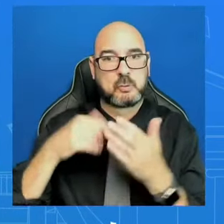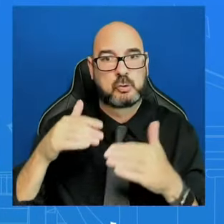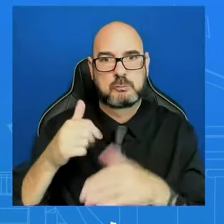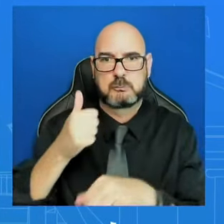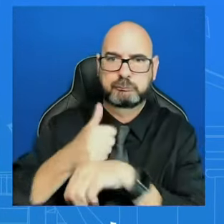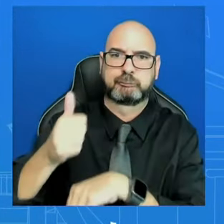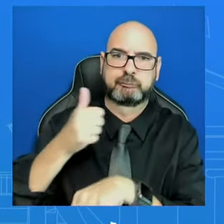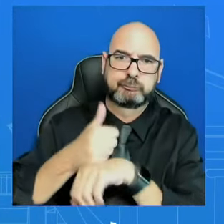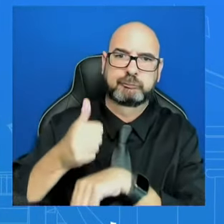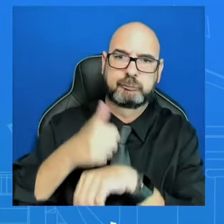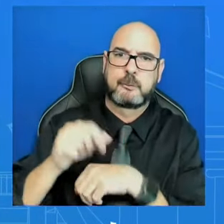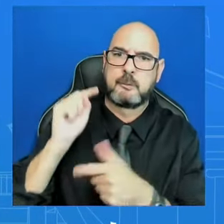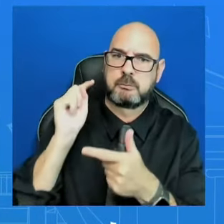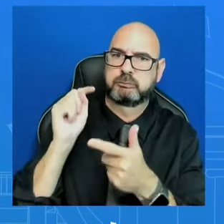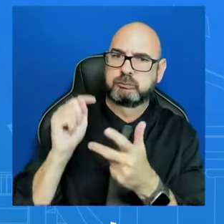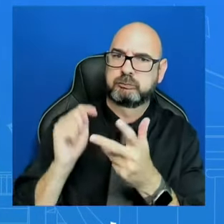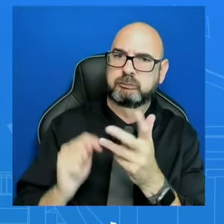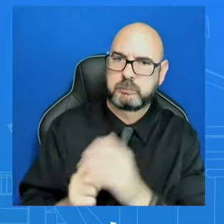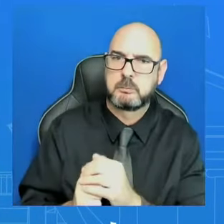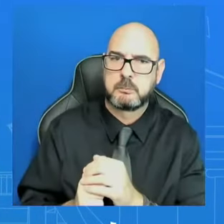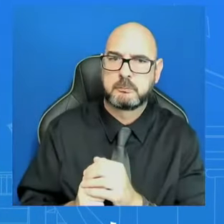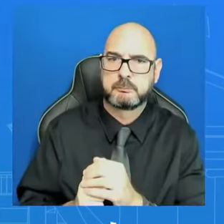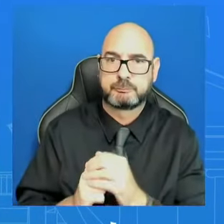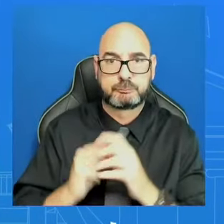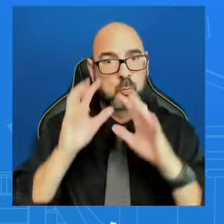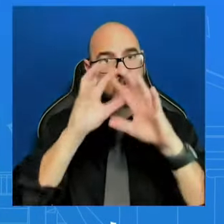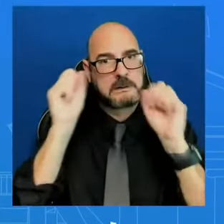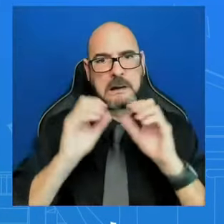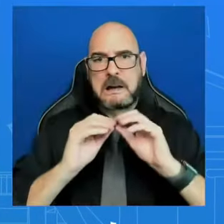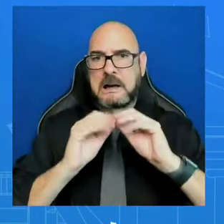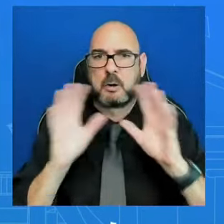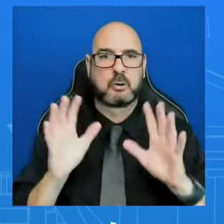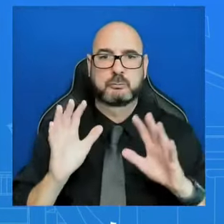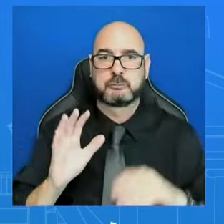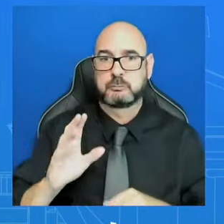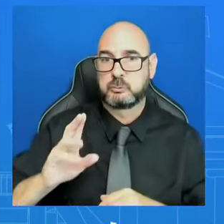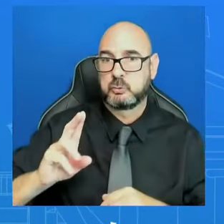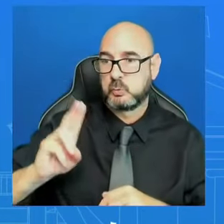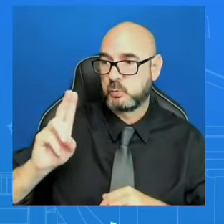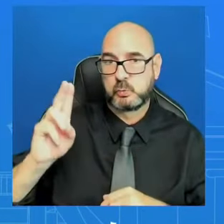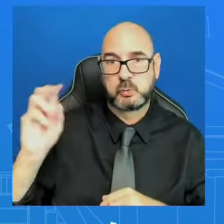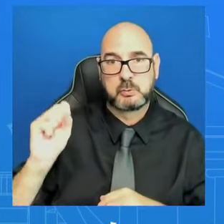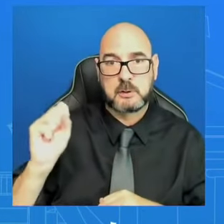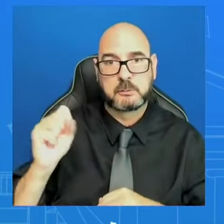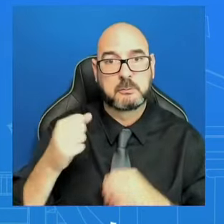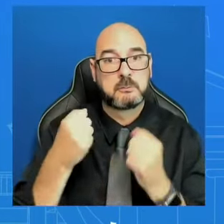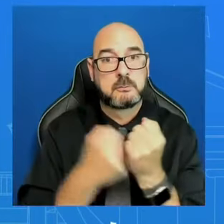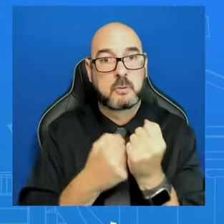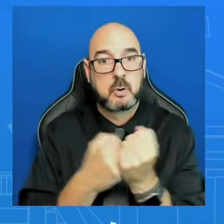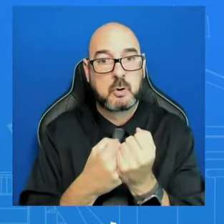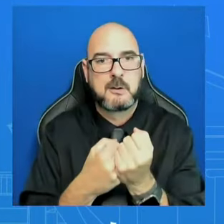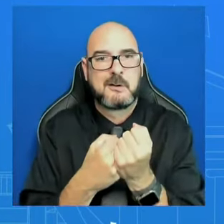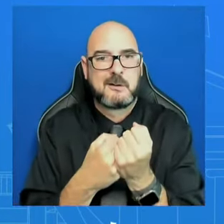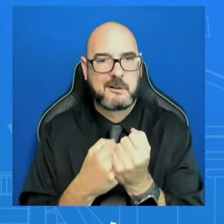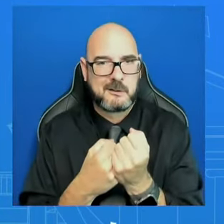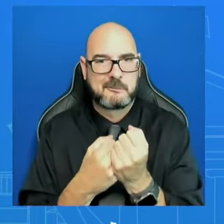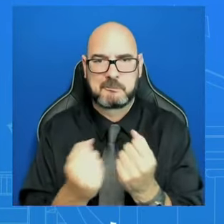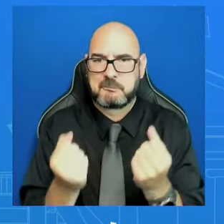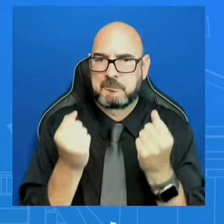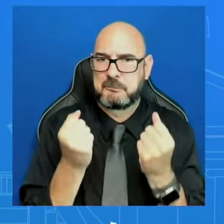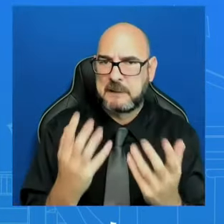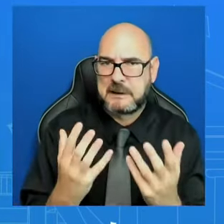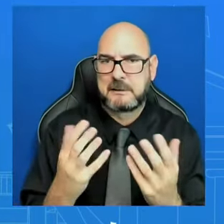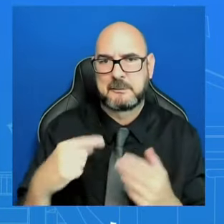minister that the United States' support for Israel's ability to defend itself from a range of threats, not just Hamas, remains